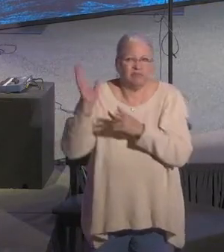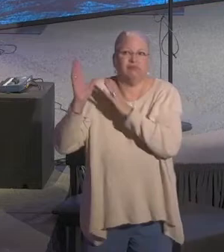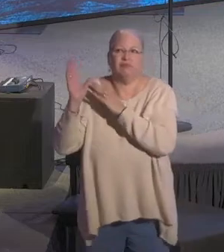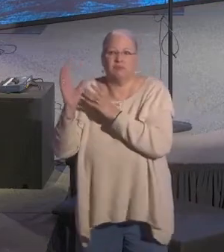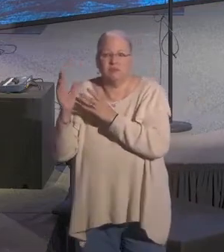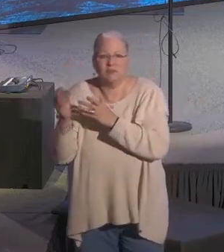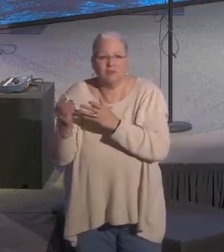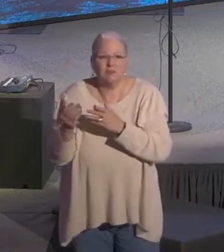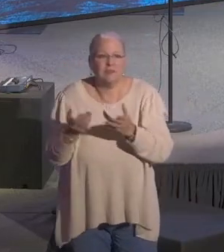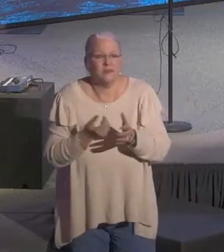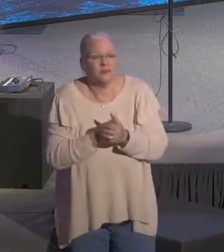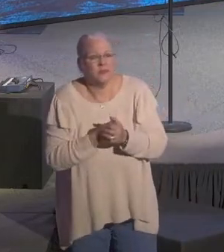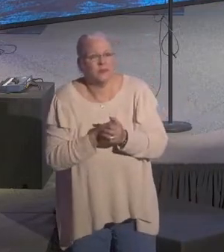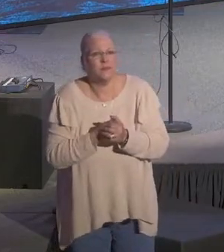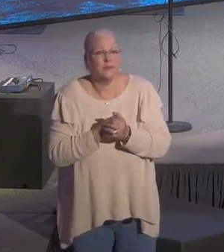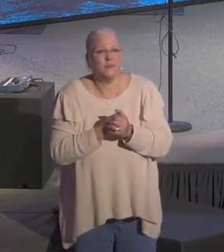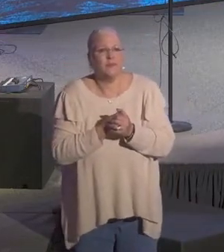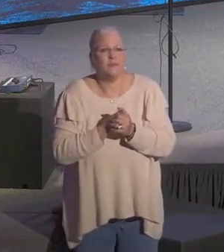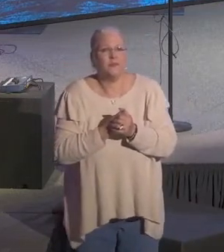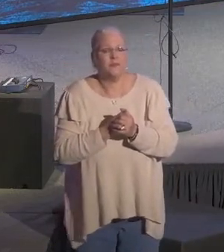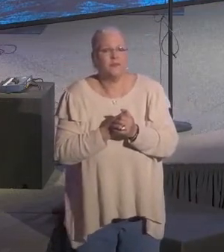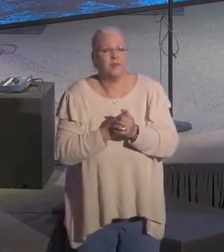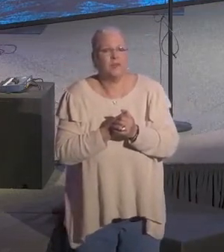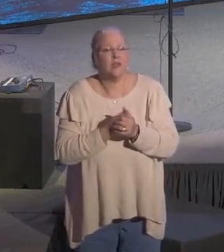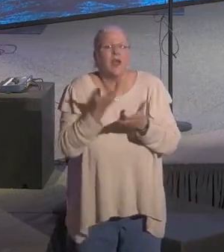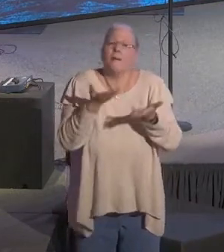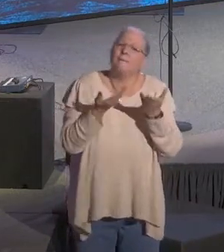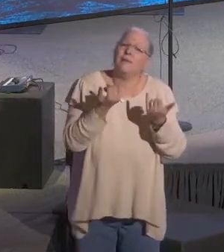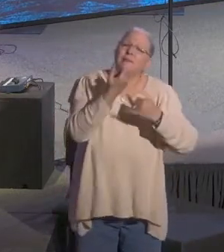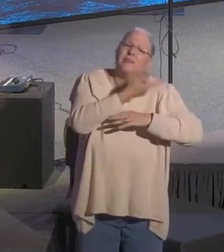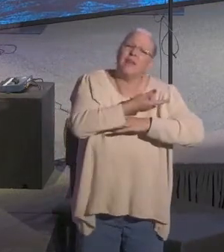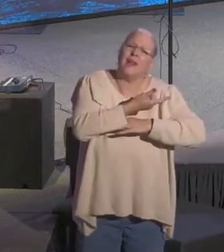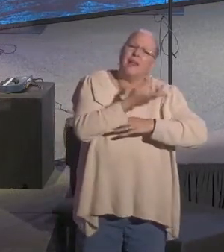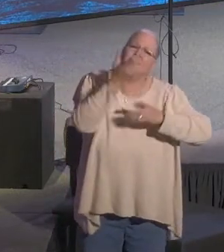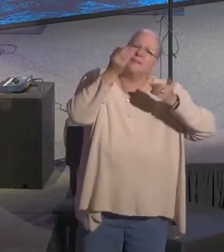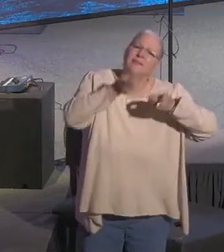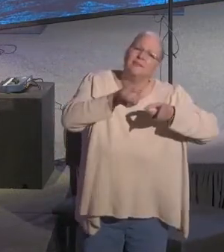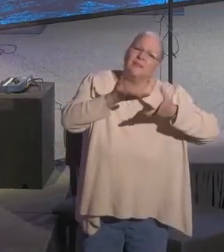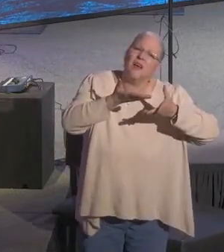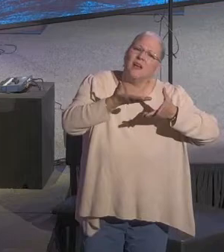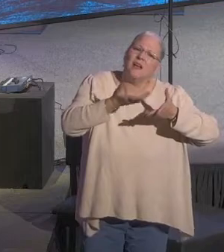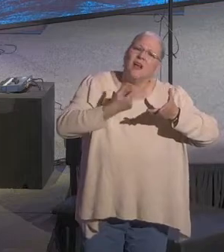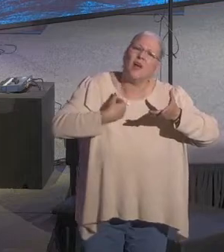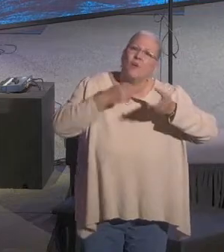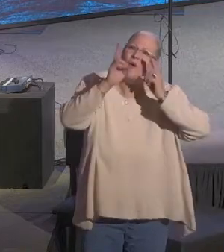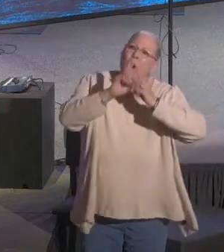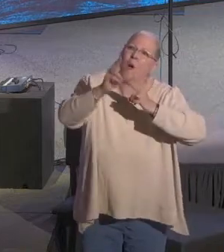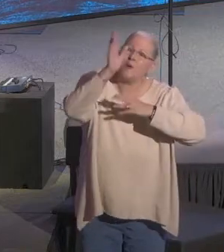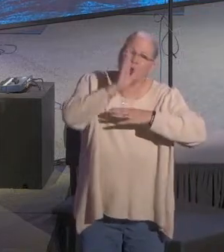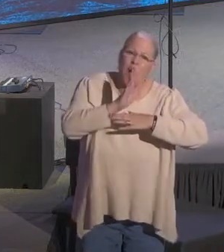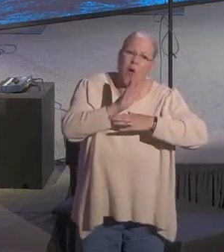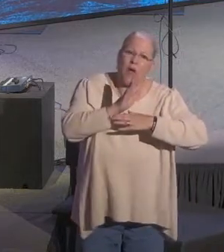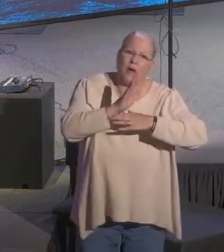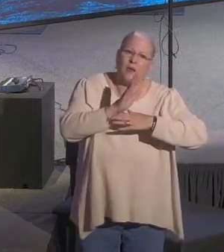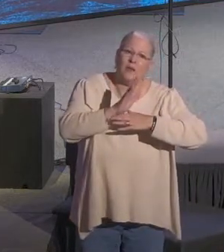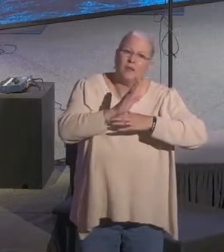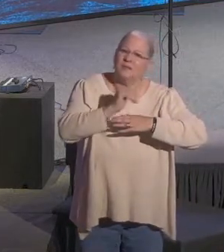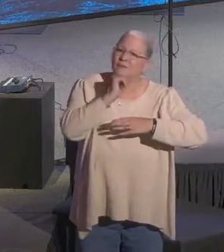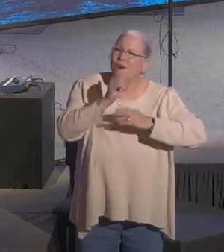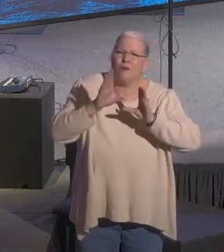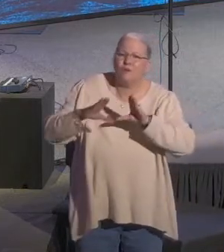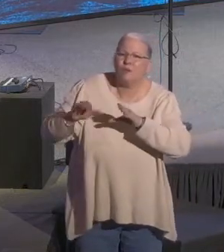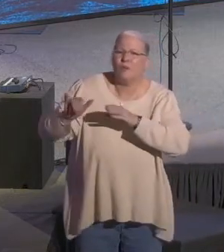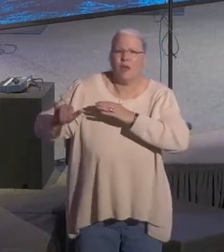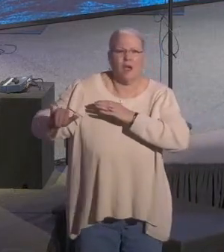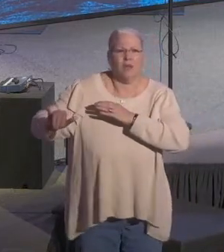I'm going to honor God with my sexuality from this point forward. God is calling us, calling us